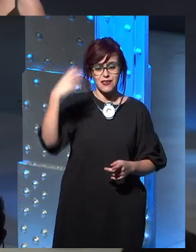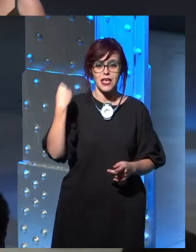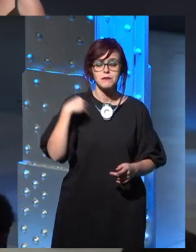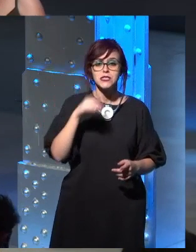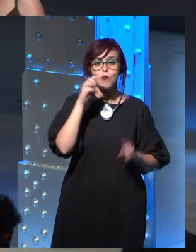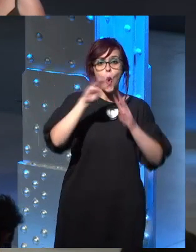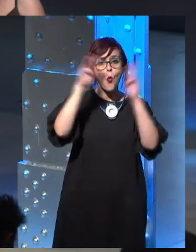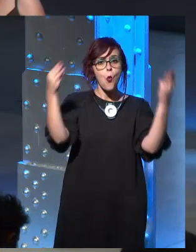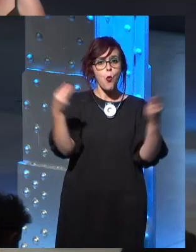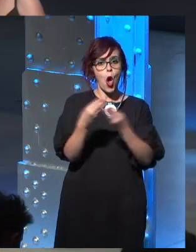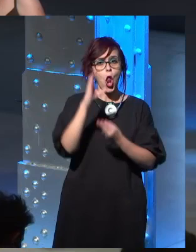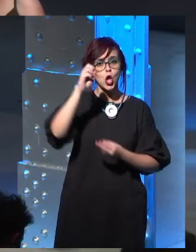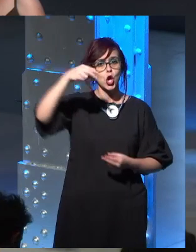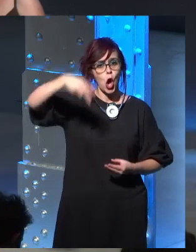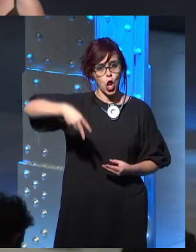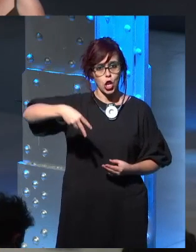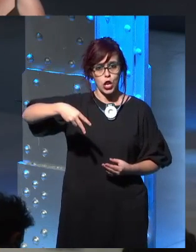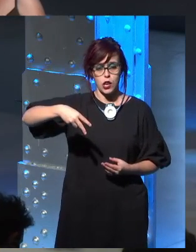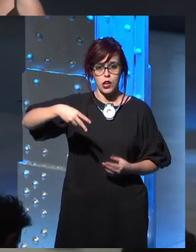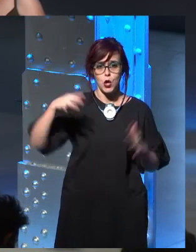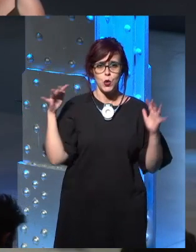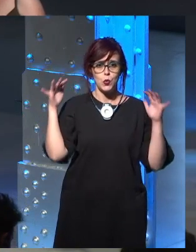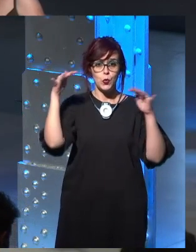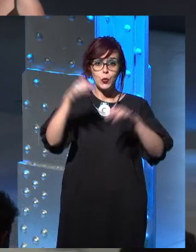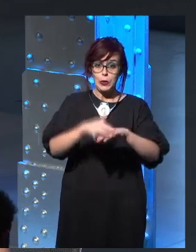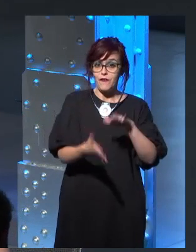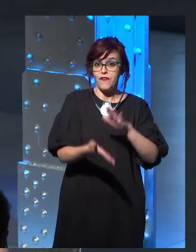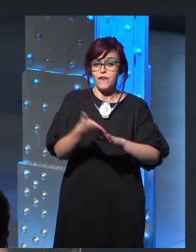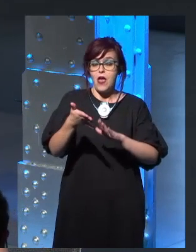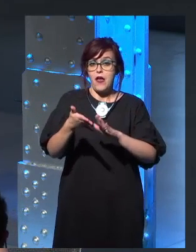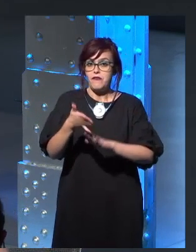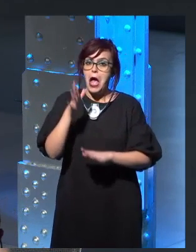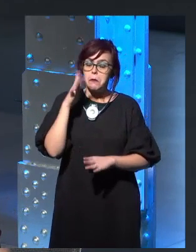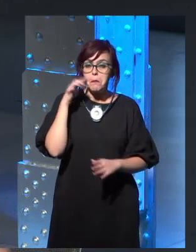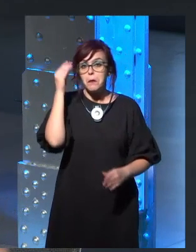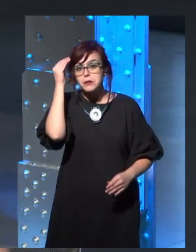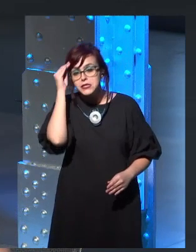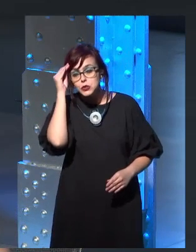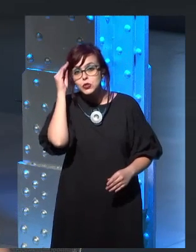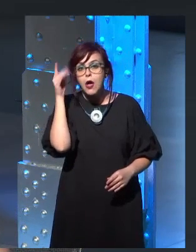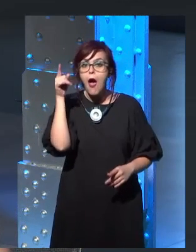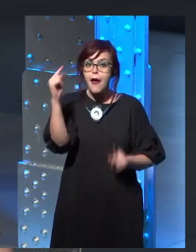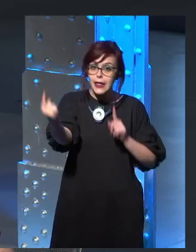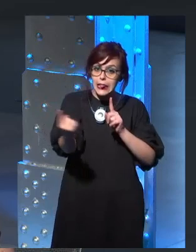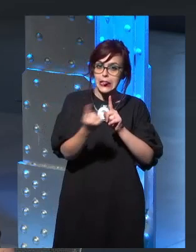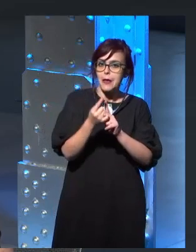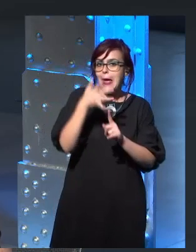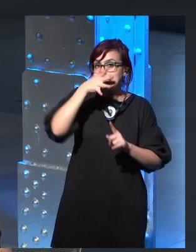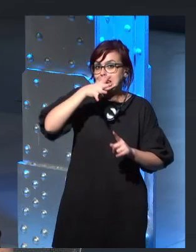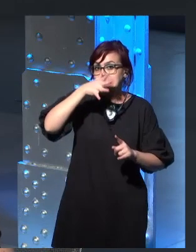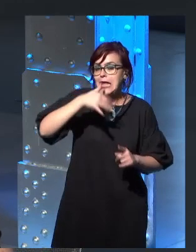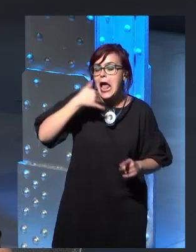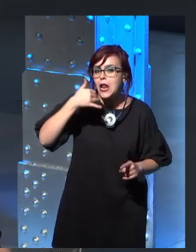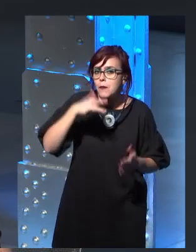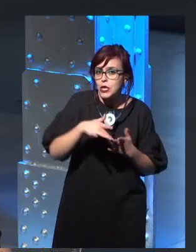and, um, maybe we'll get some sense then. I mean, he keeps it very close to himself when, uh, you know, as